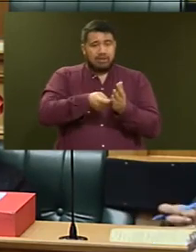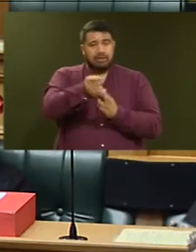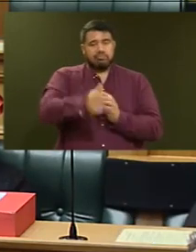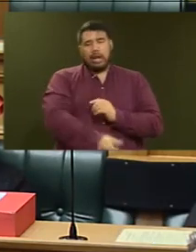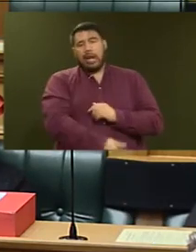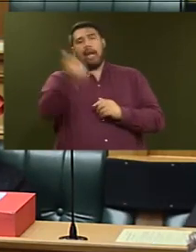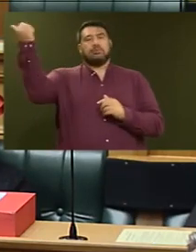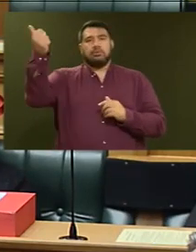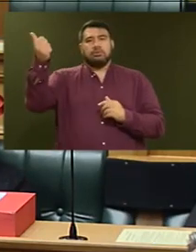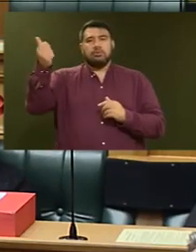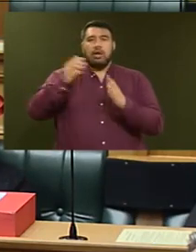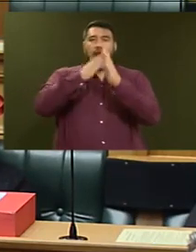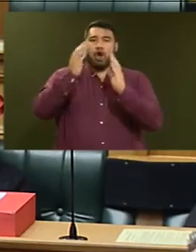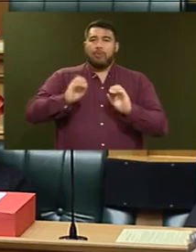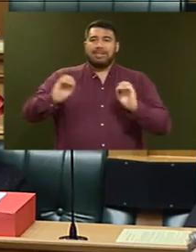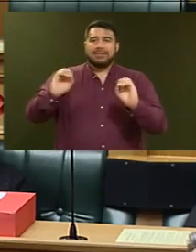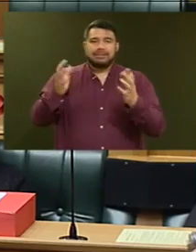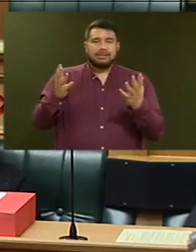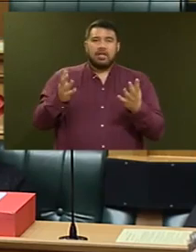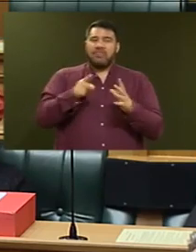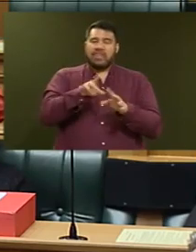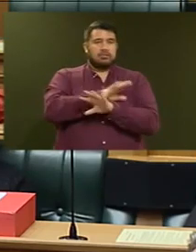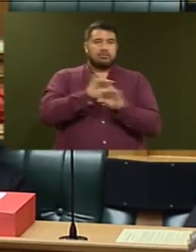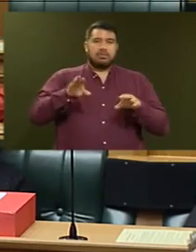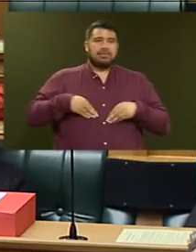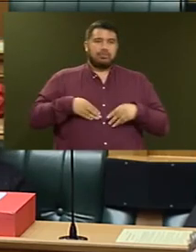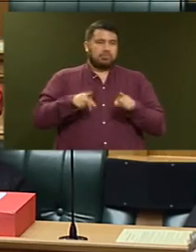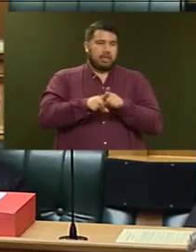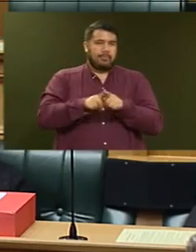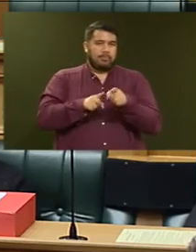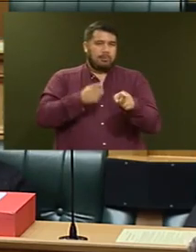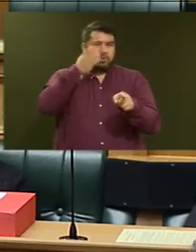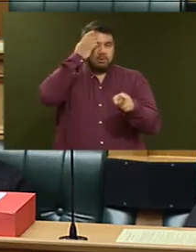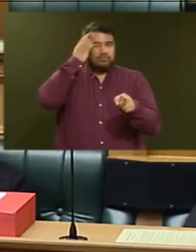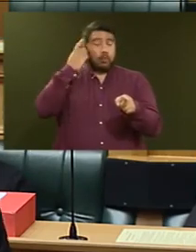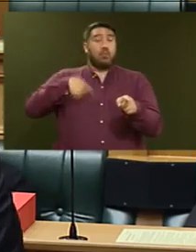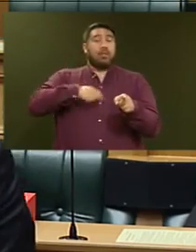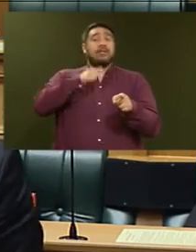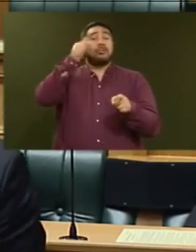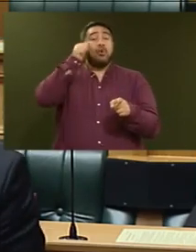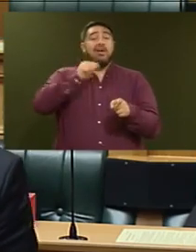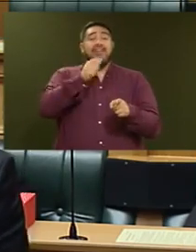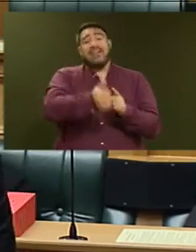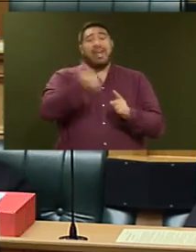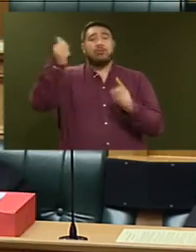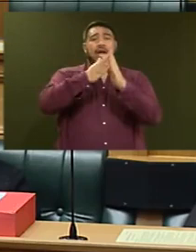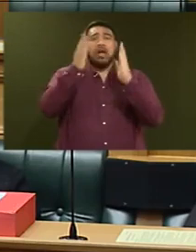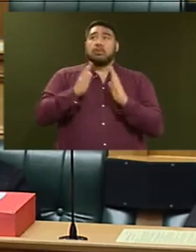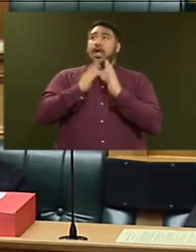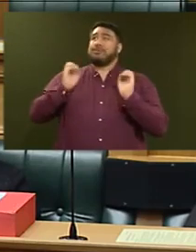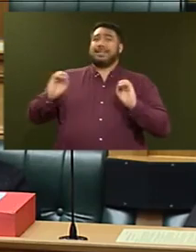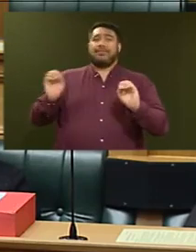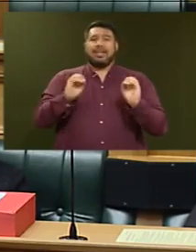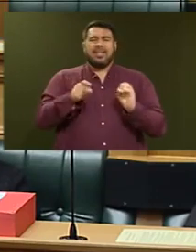and make them homeless. We recognise that making people homeless does not solve...